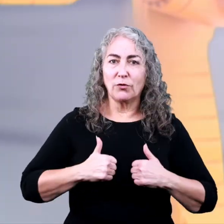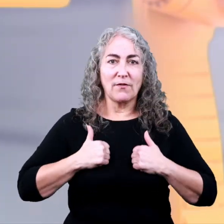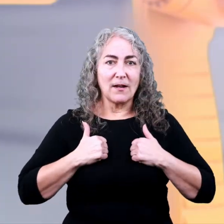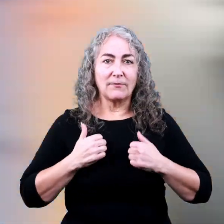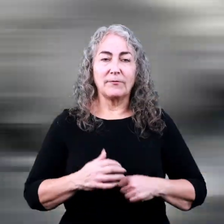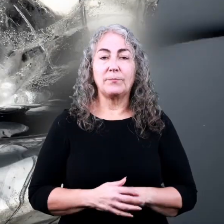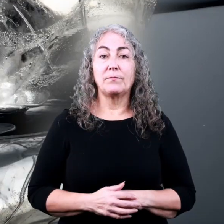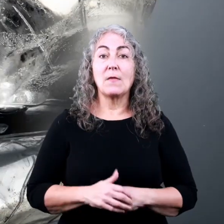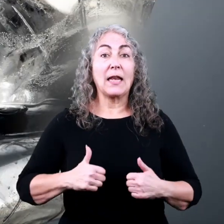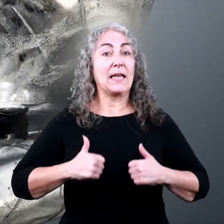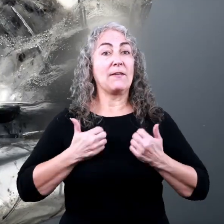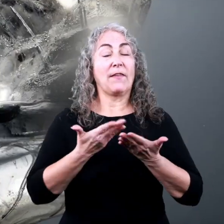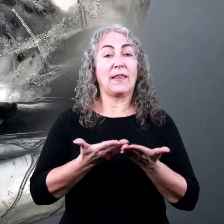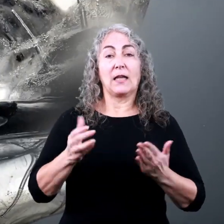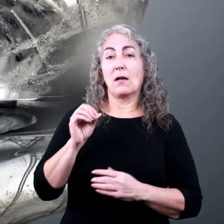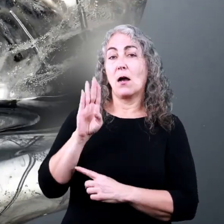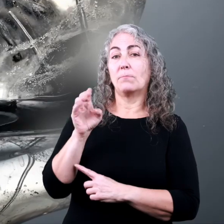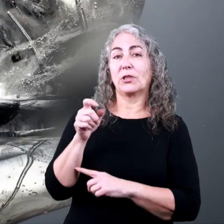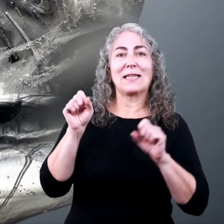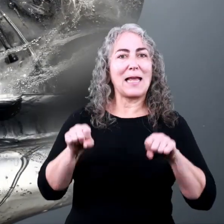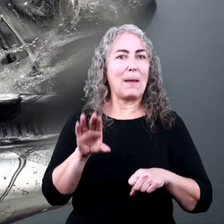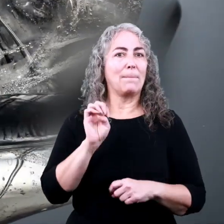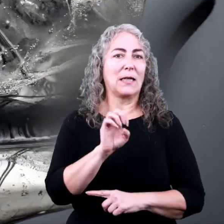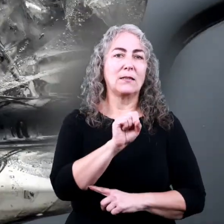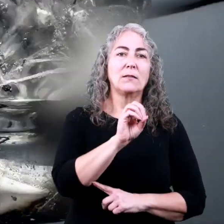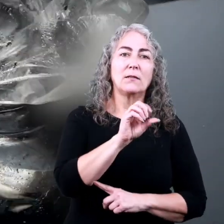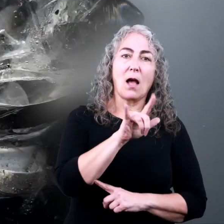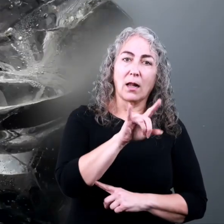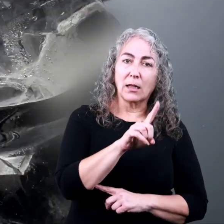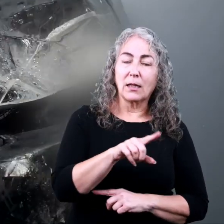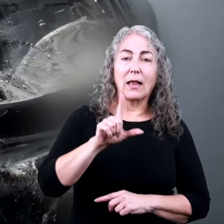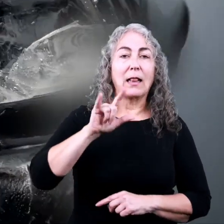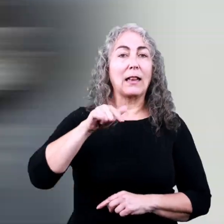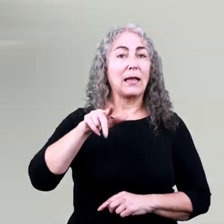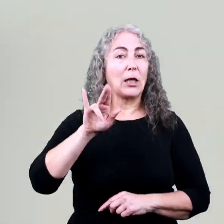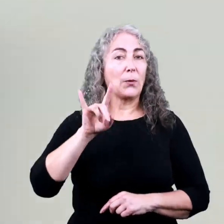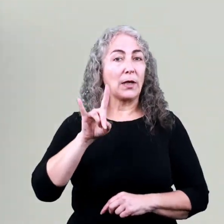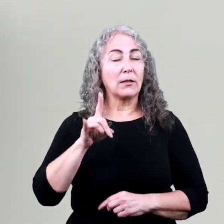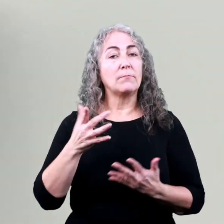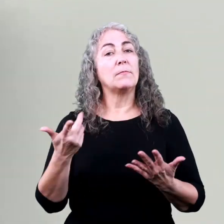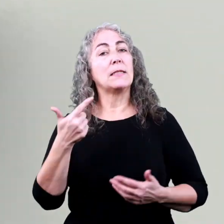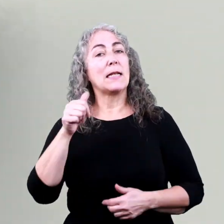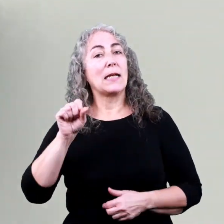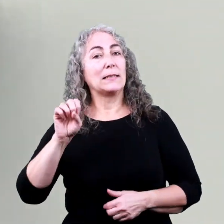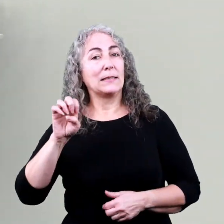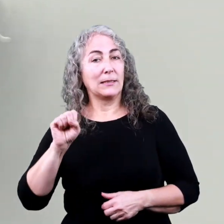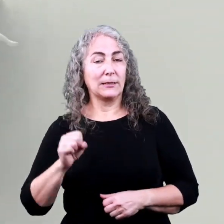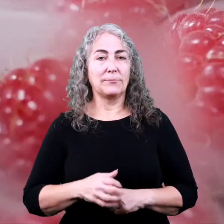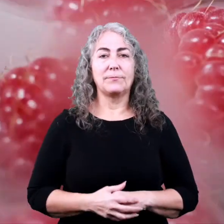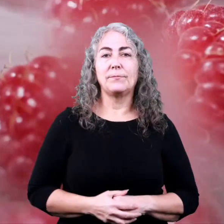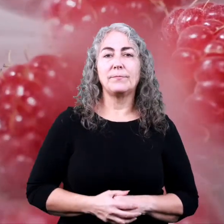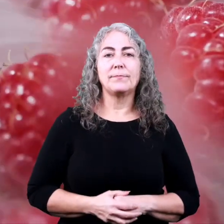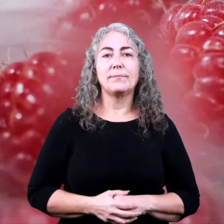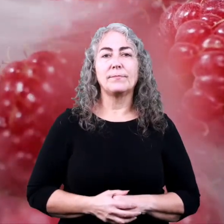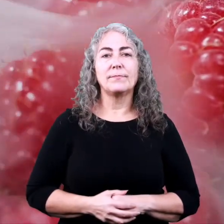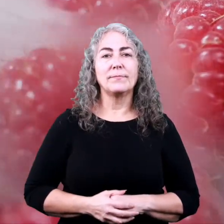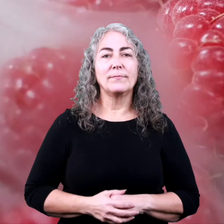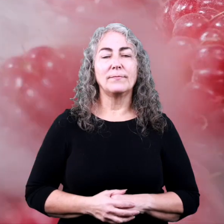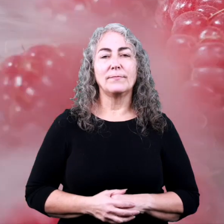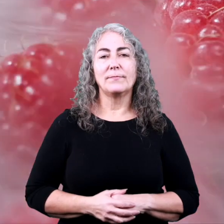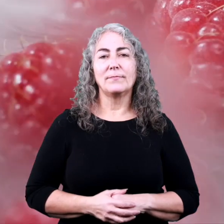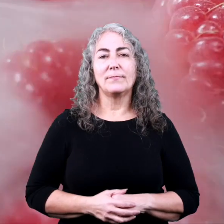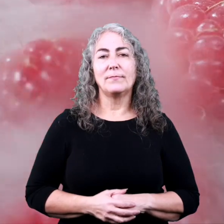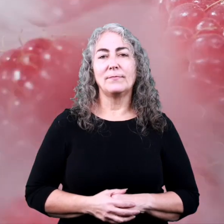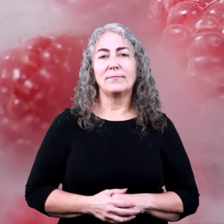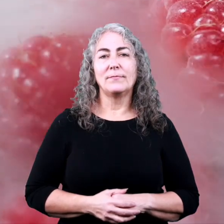Non-living objects can be in solid, liquid, or gas